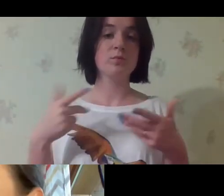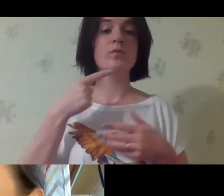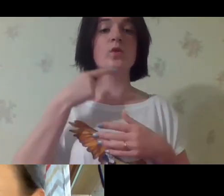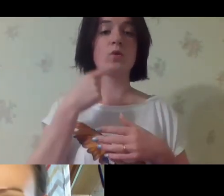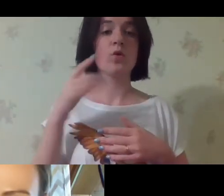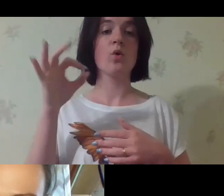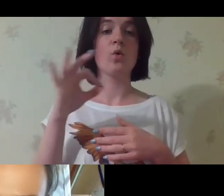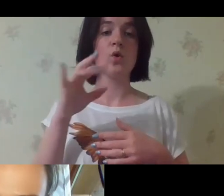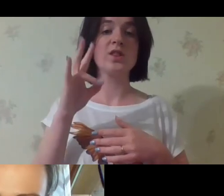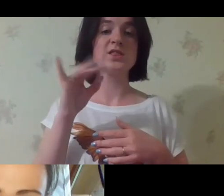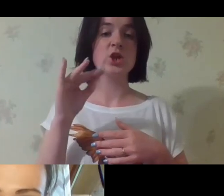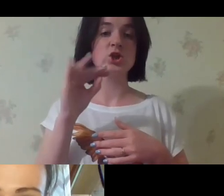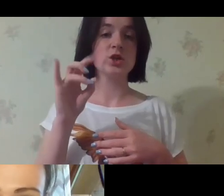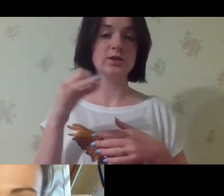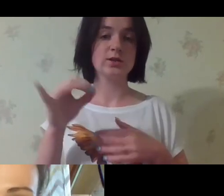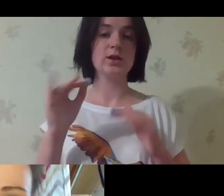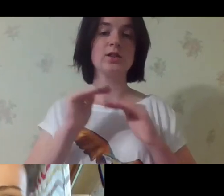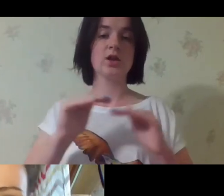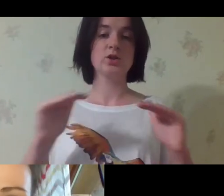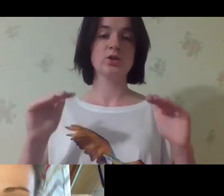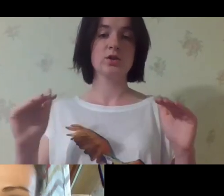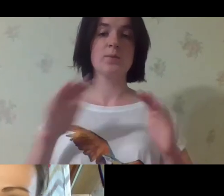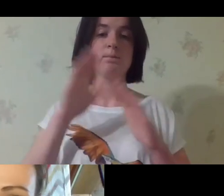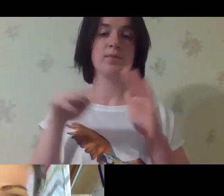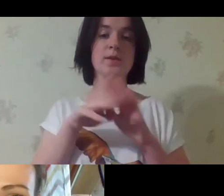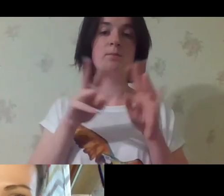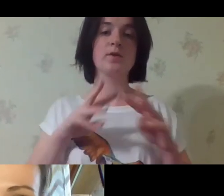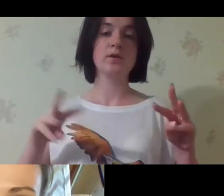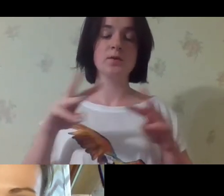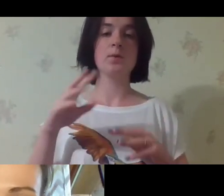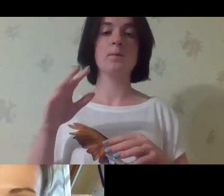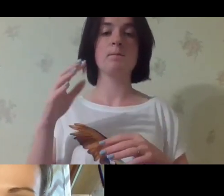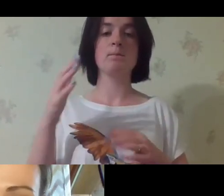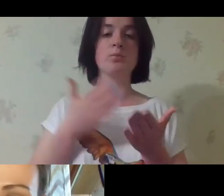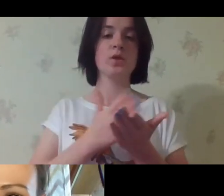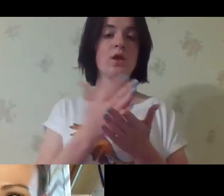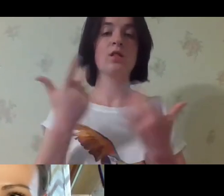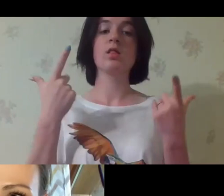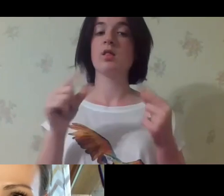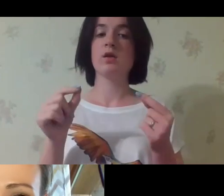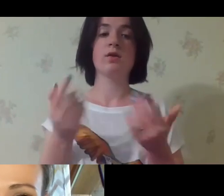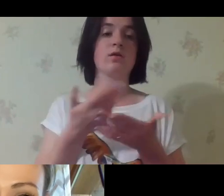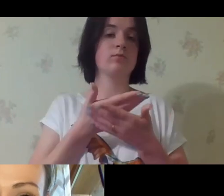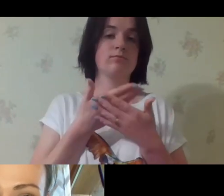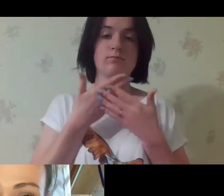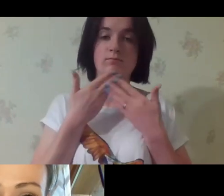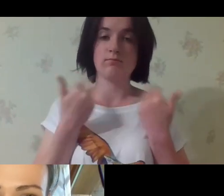So we are now talking about the nation childcare institution